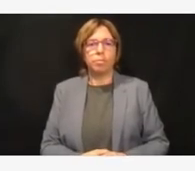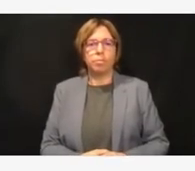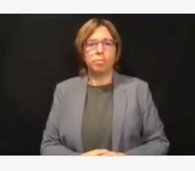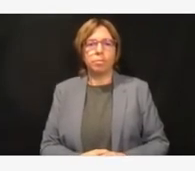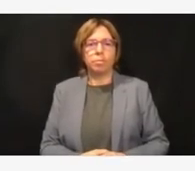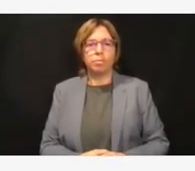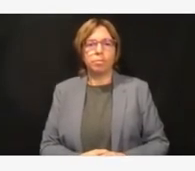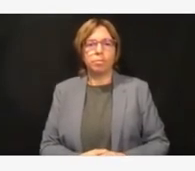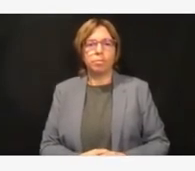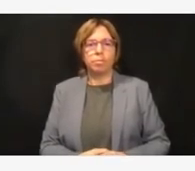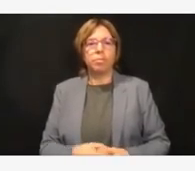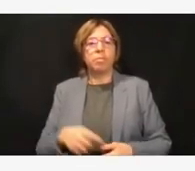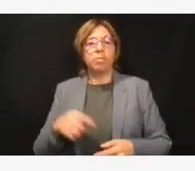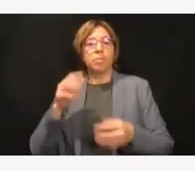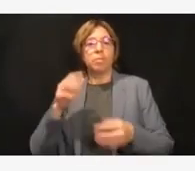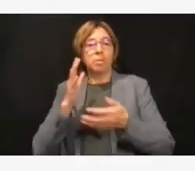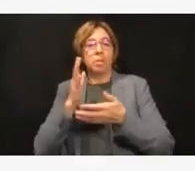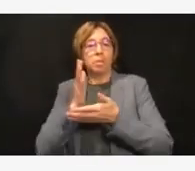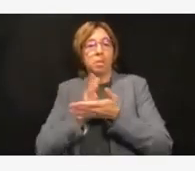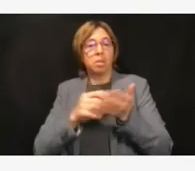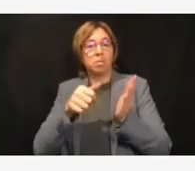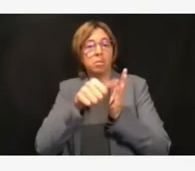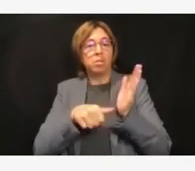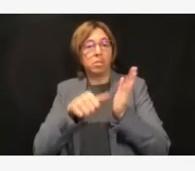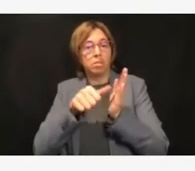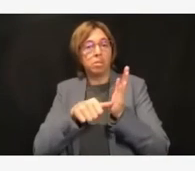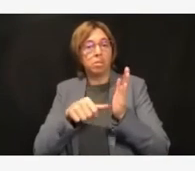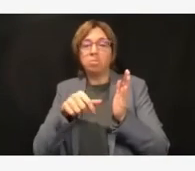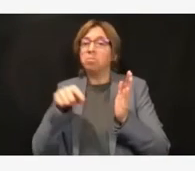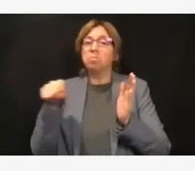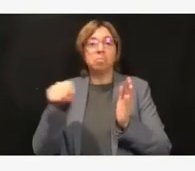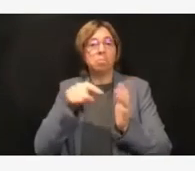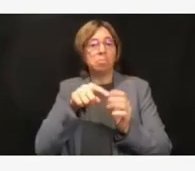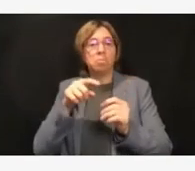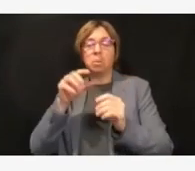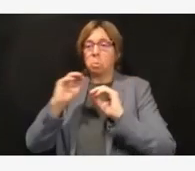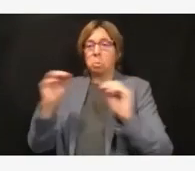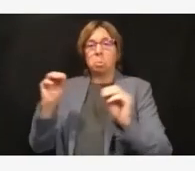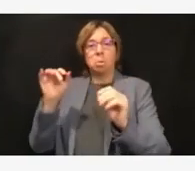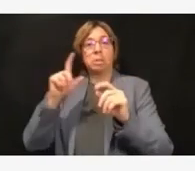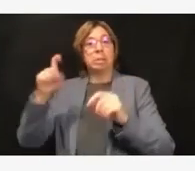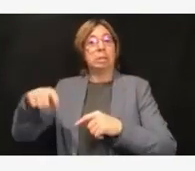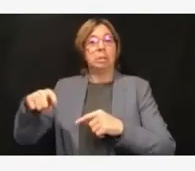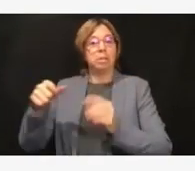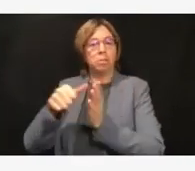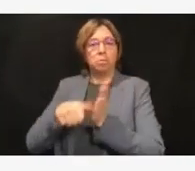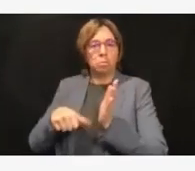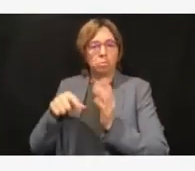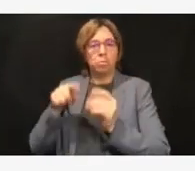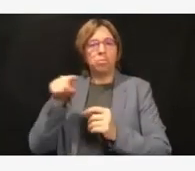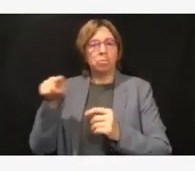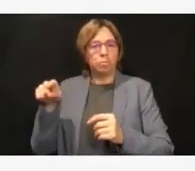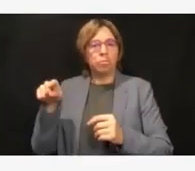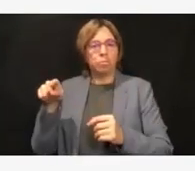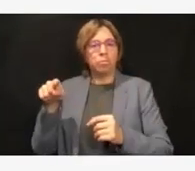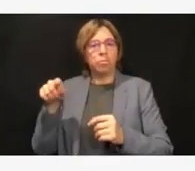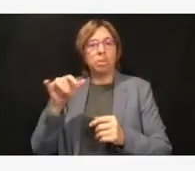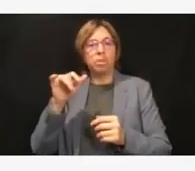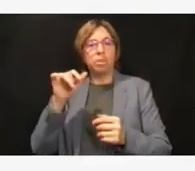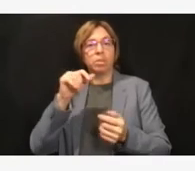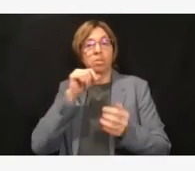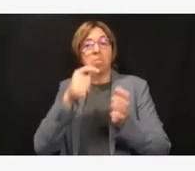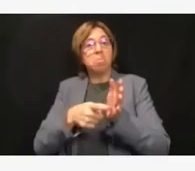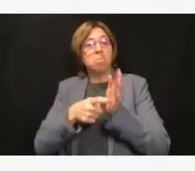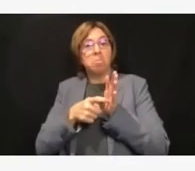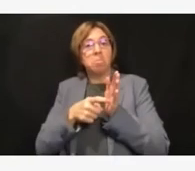also expect, well, let me say it this way. This doesn't have to happen. I